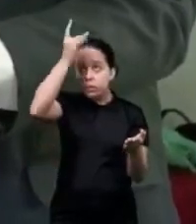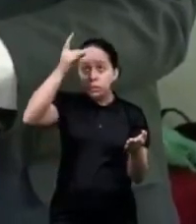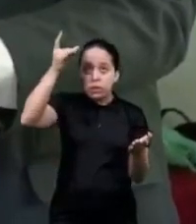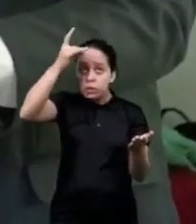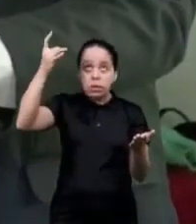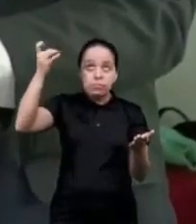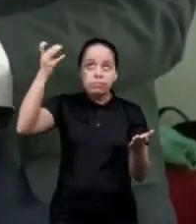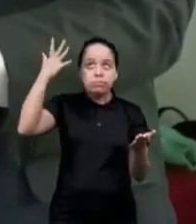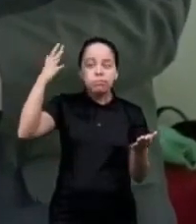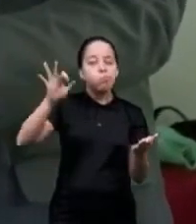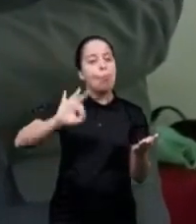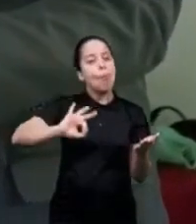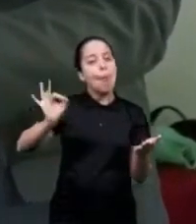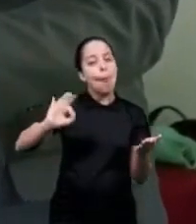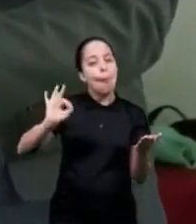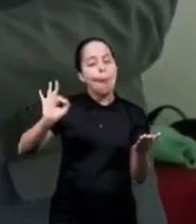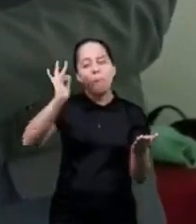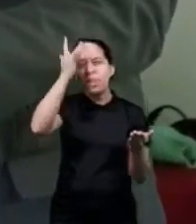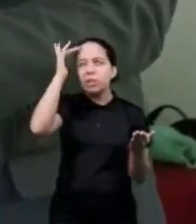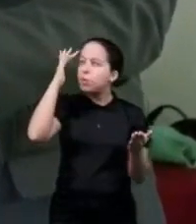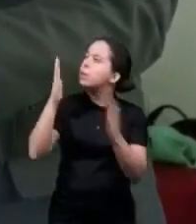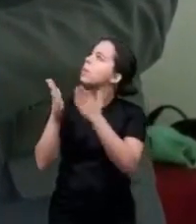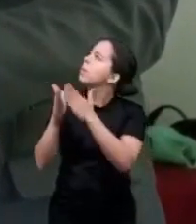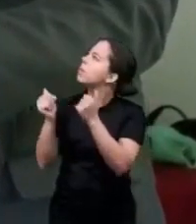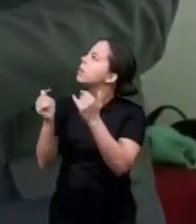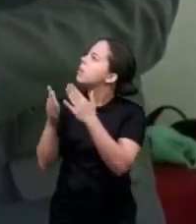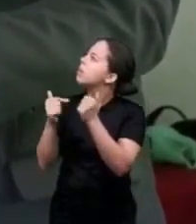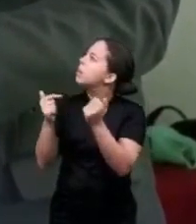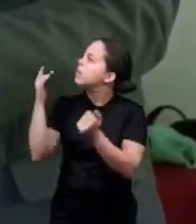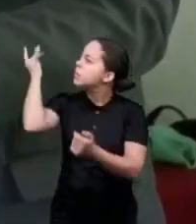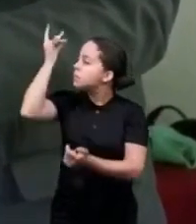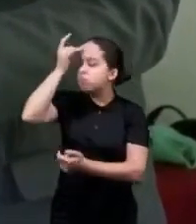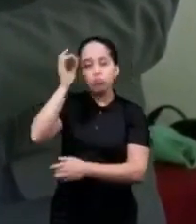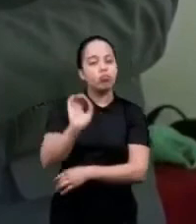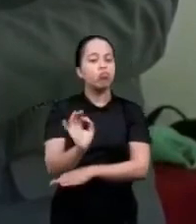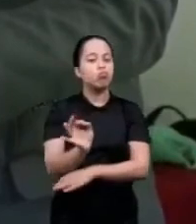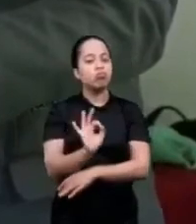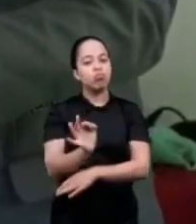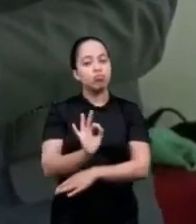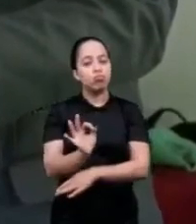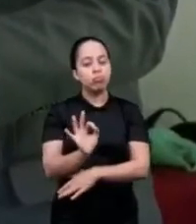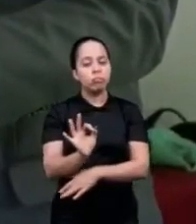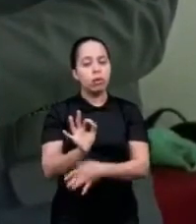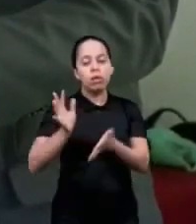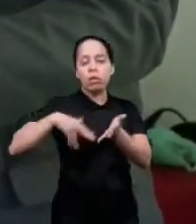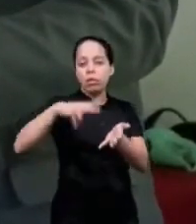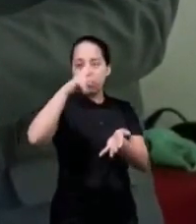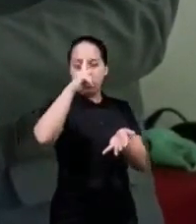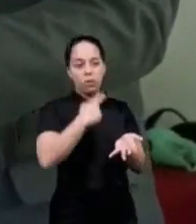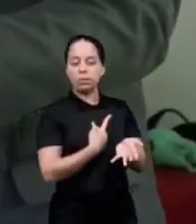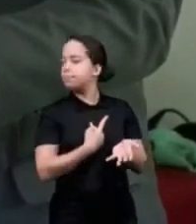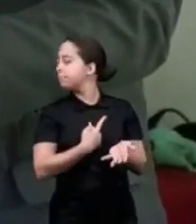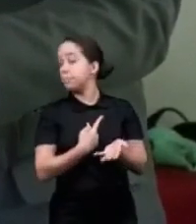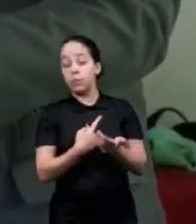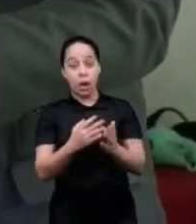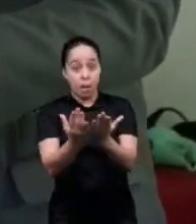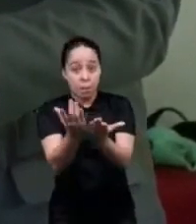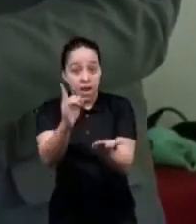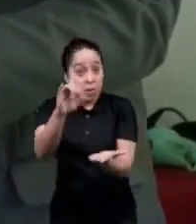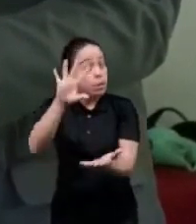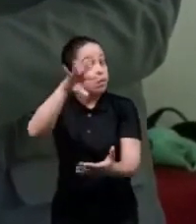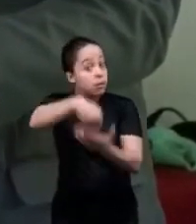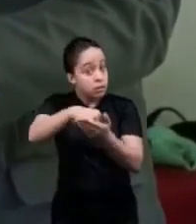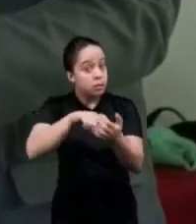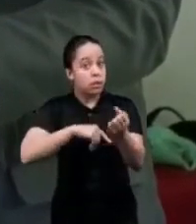much more rational than the Bible that's what's the problem the Bible is a secret it has a mystery and the